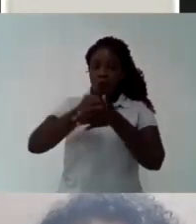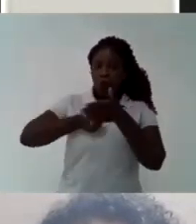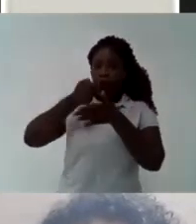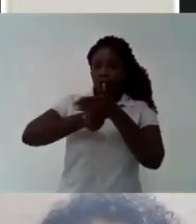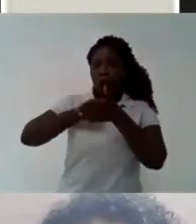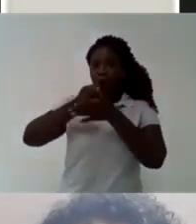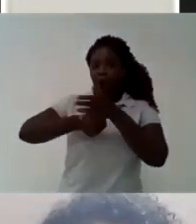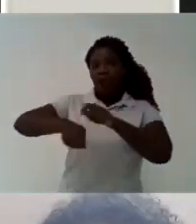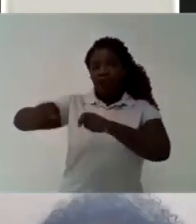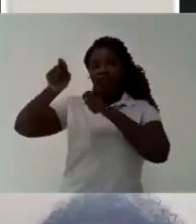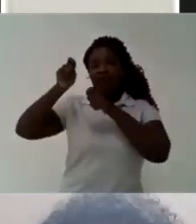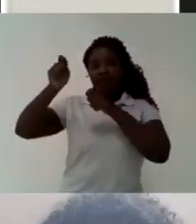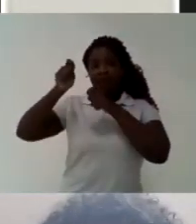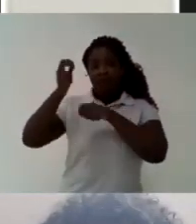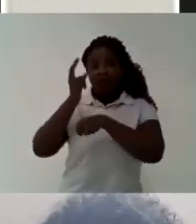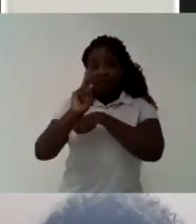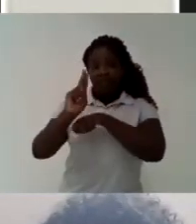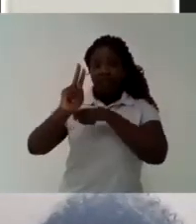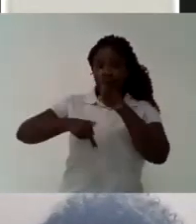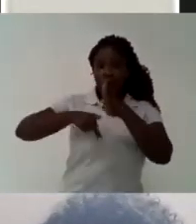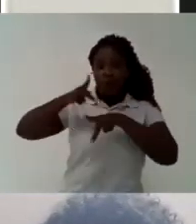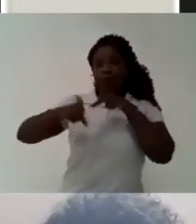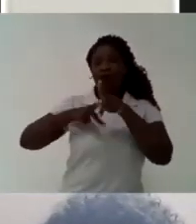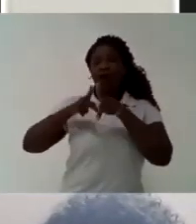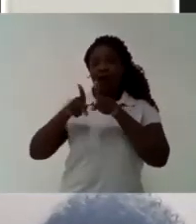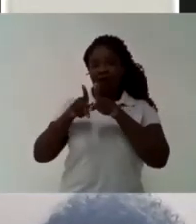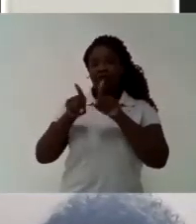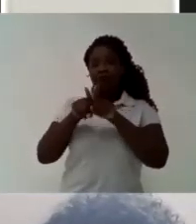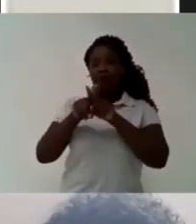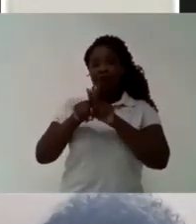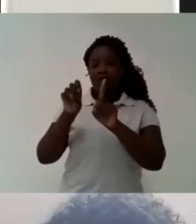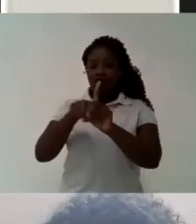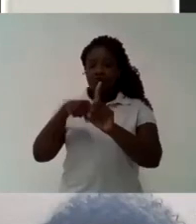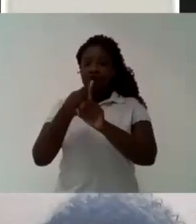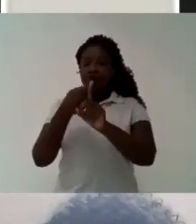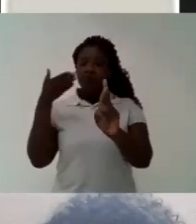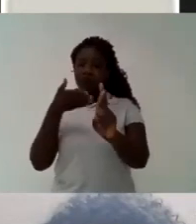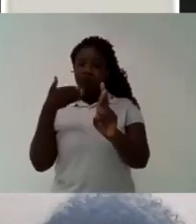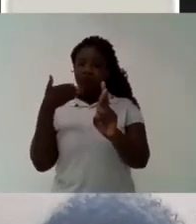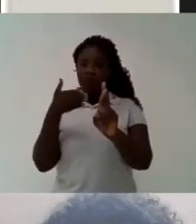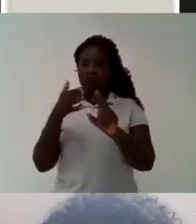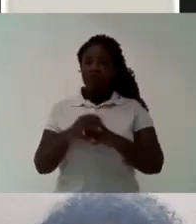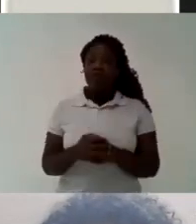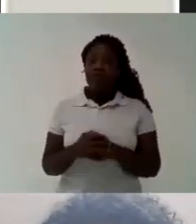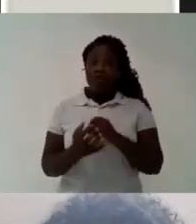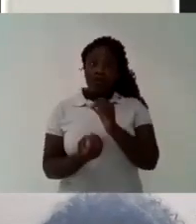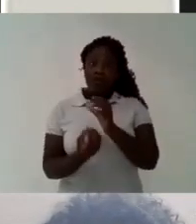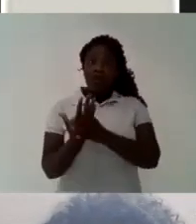Africa, and North America Besides that we have also a great